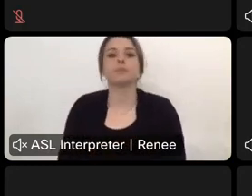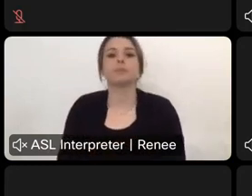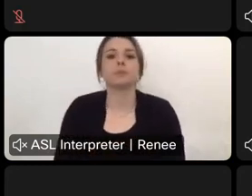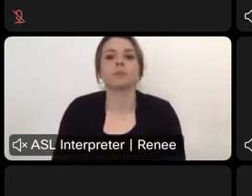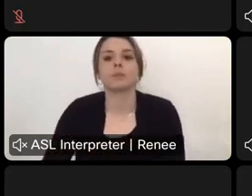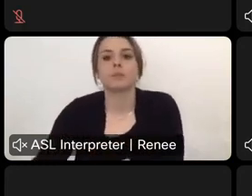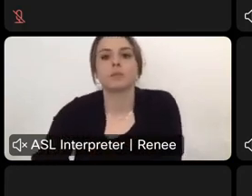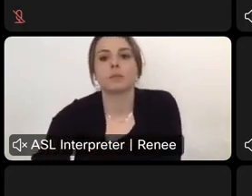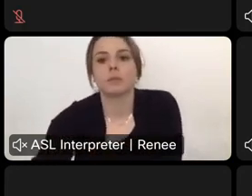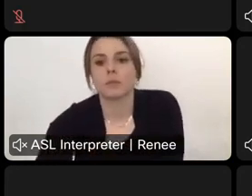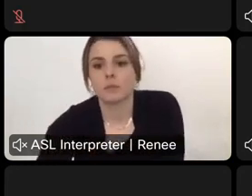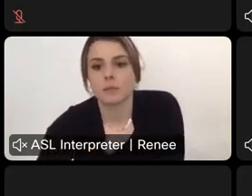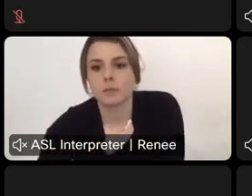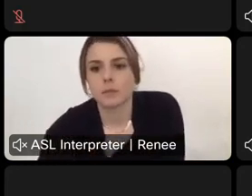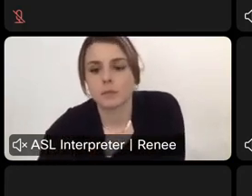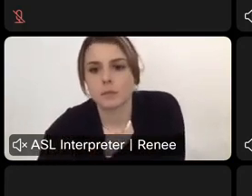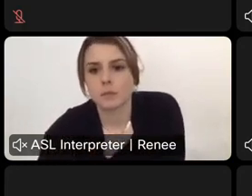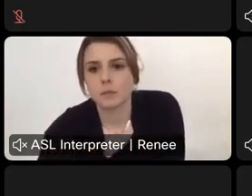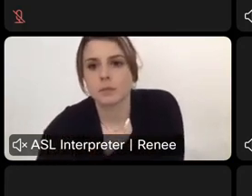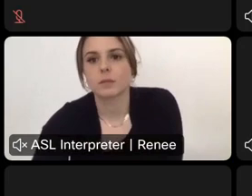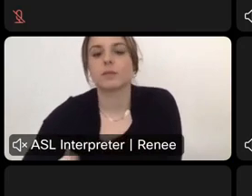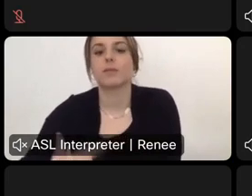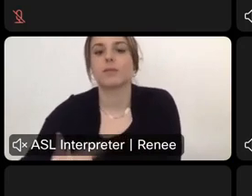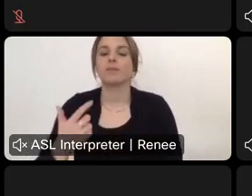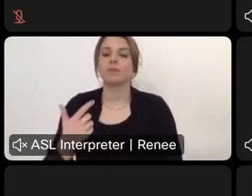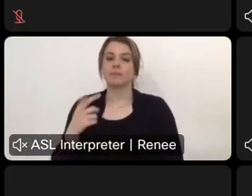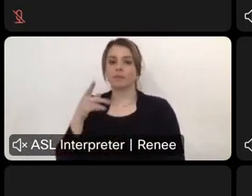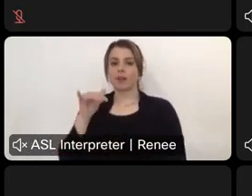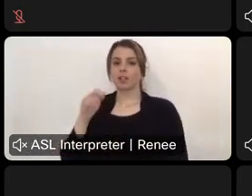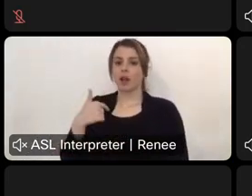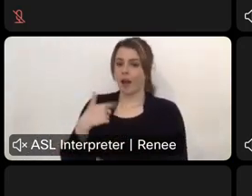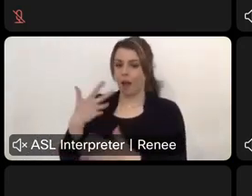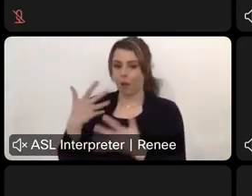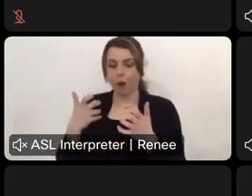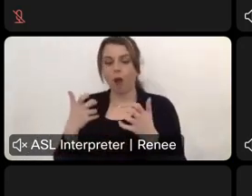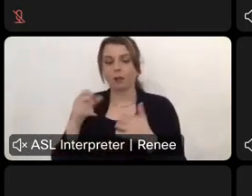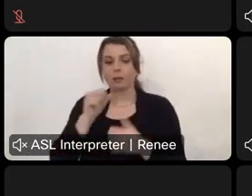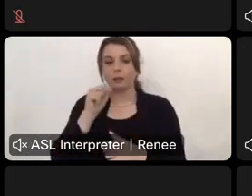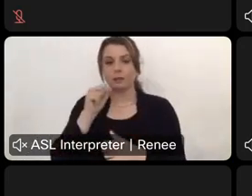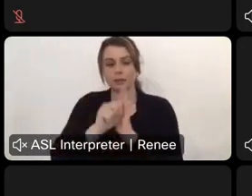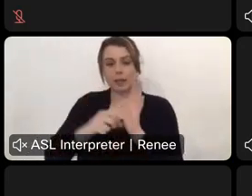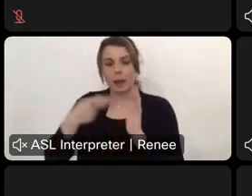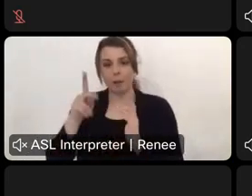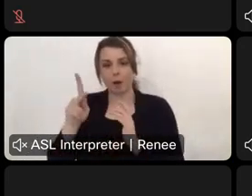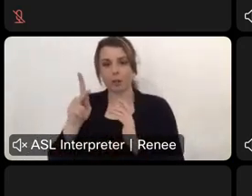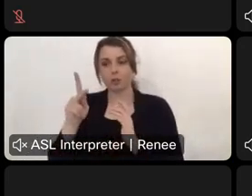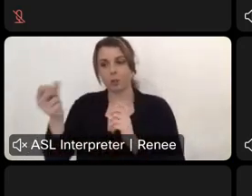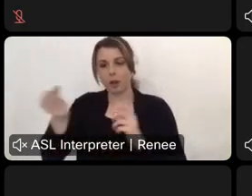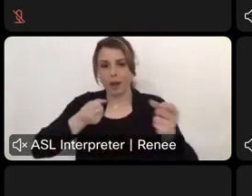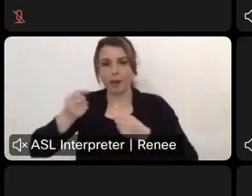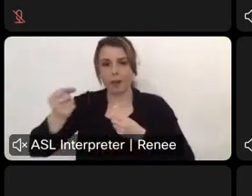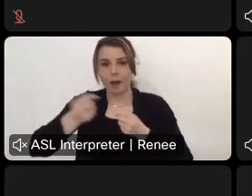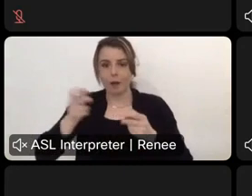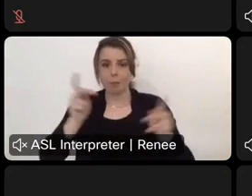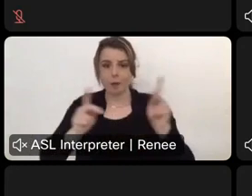Page. I want state parks to get more money to hire more staff and make improvements, but I don't think the current proposal is a silver bullet.